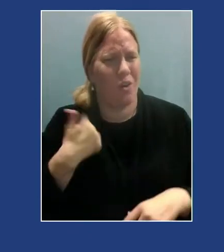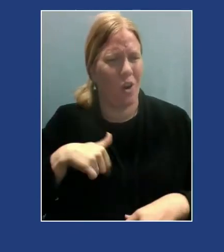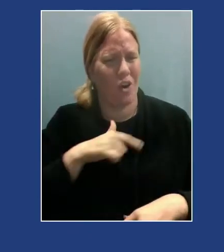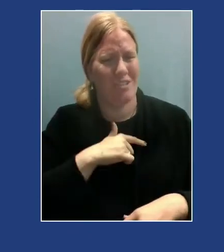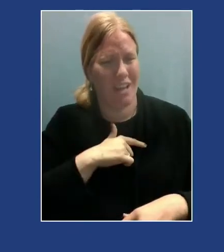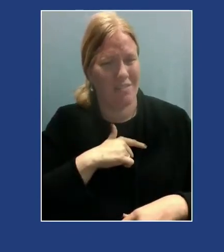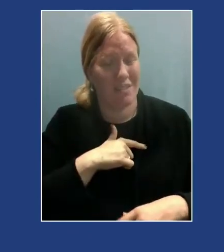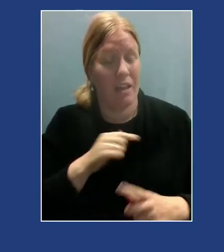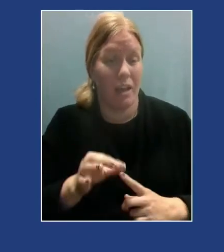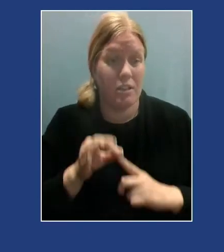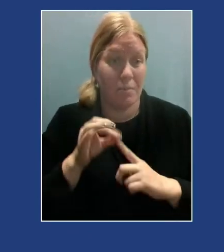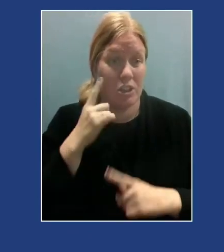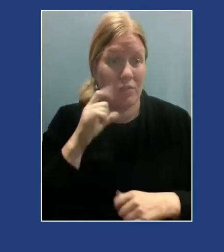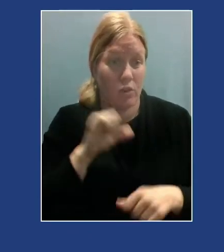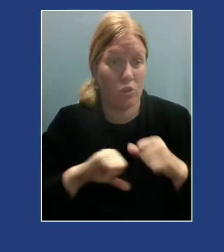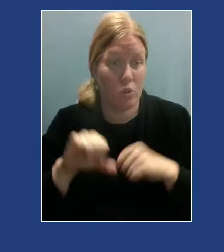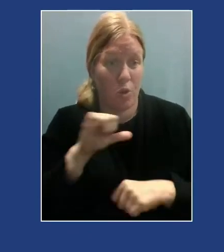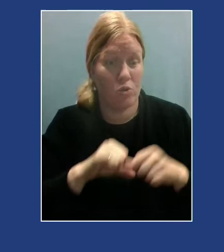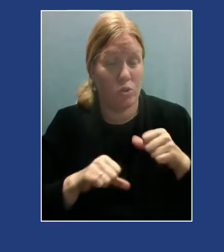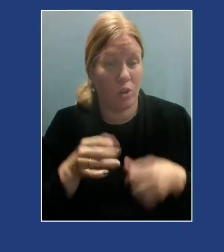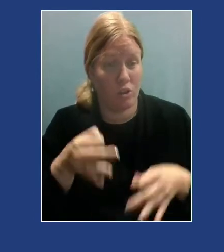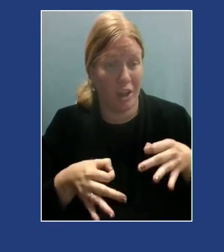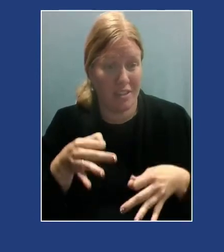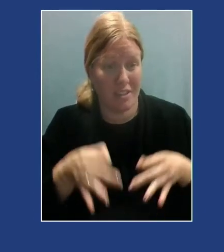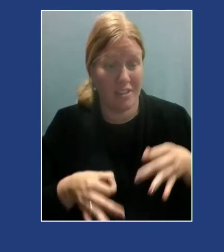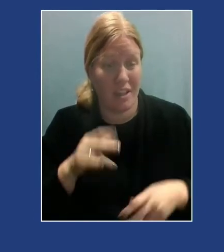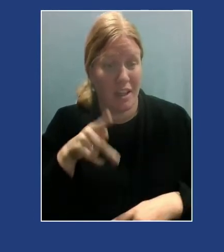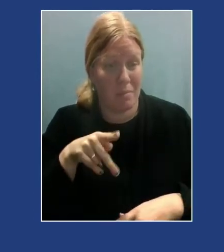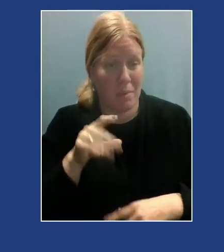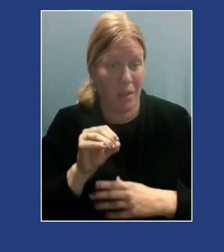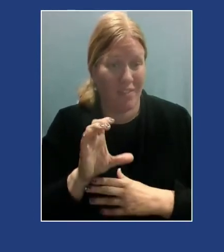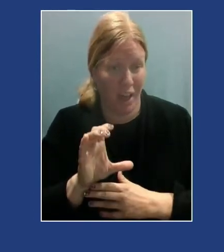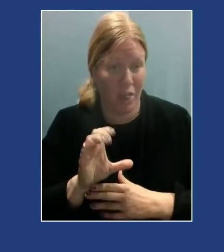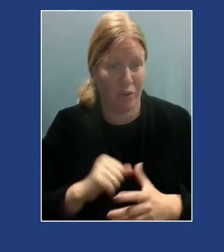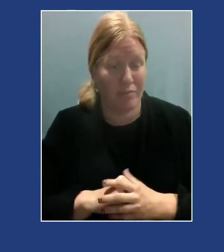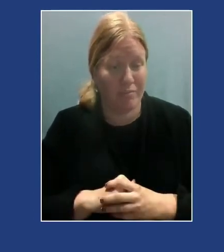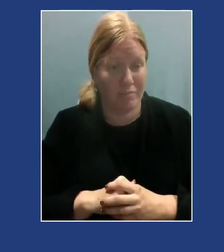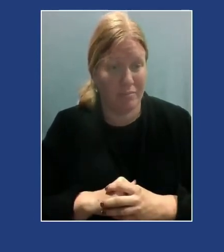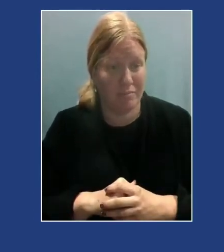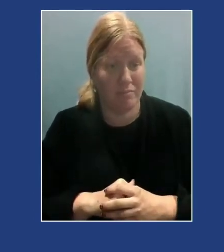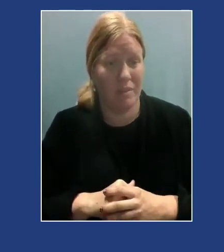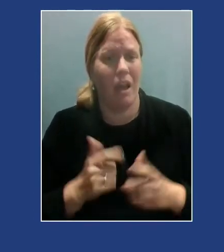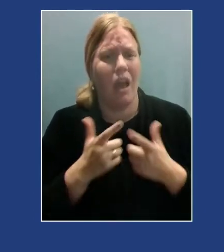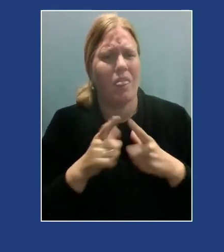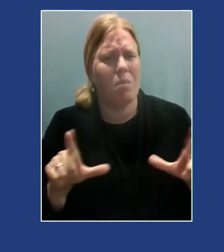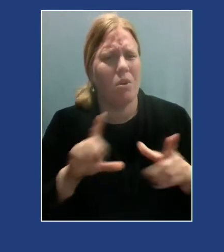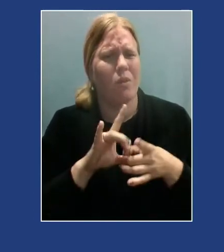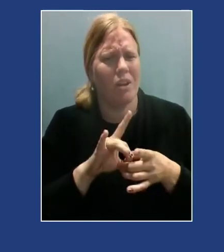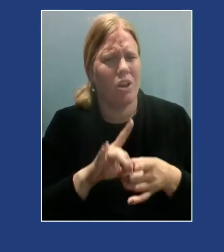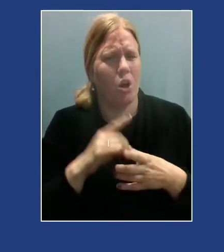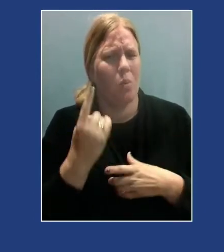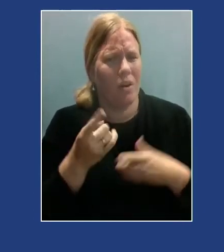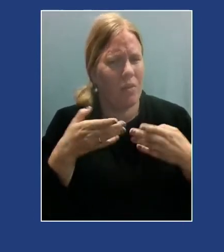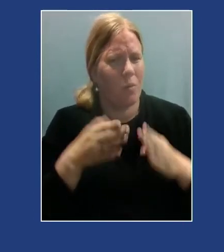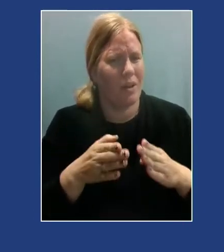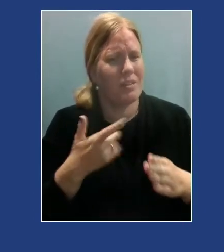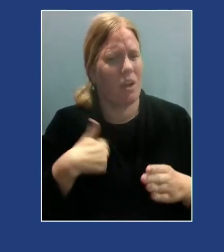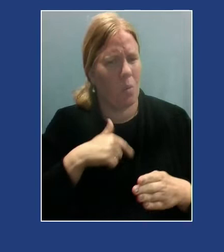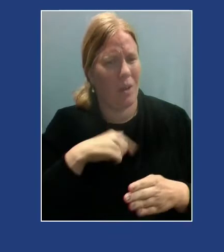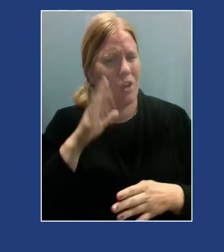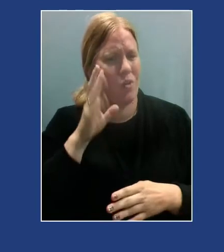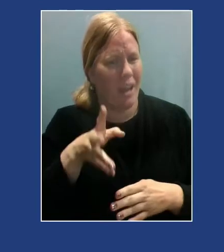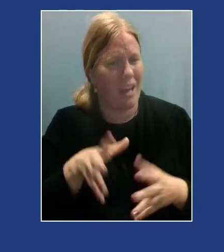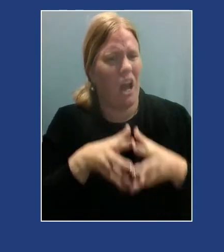social justice activists and people of color. Liberated relationships are one of the ways that we actually create abundant justice.